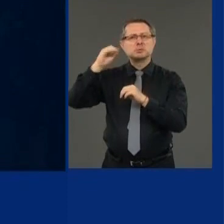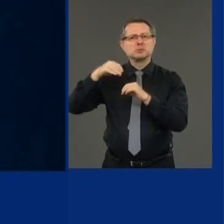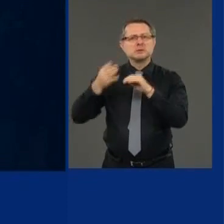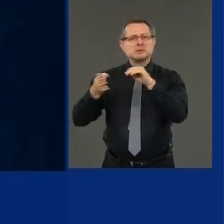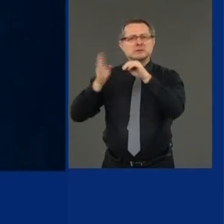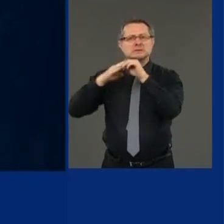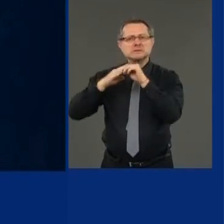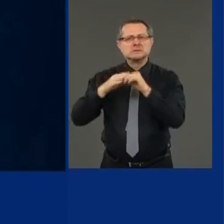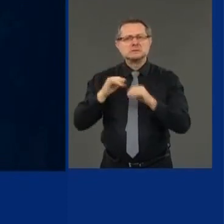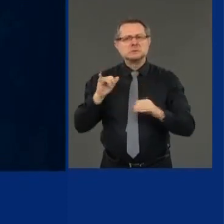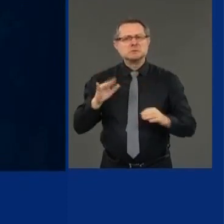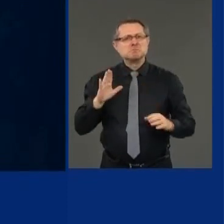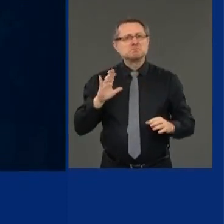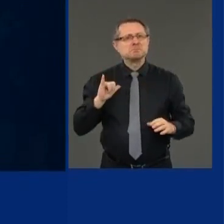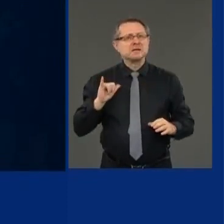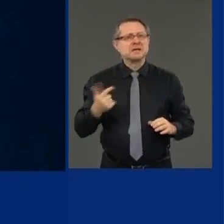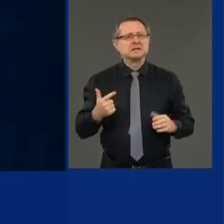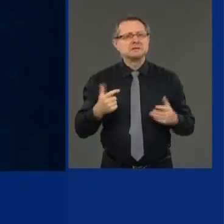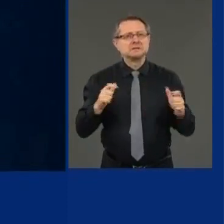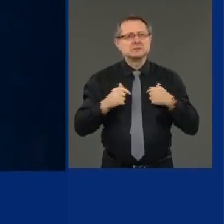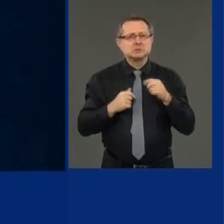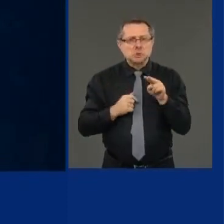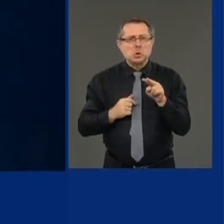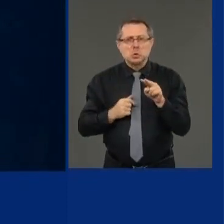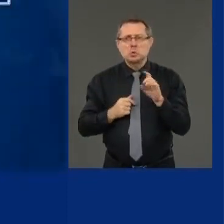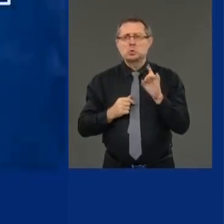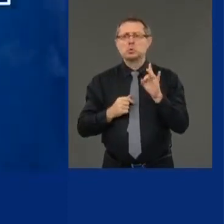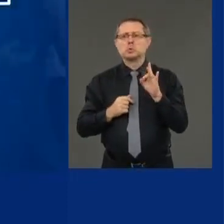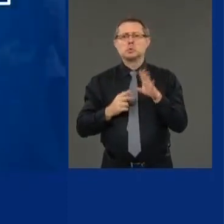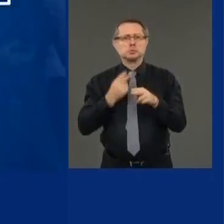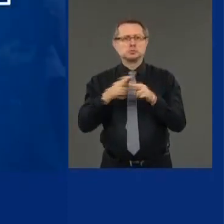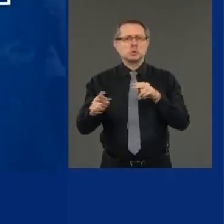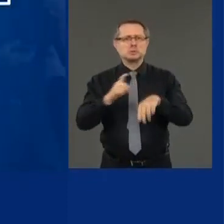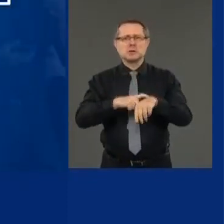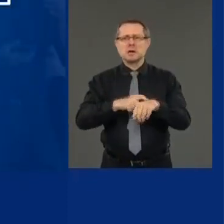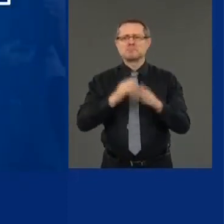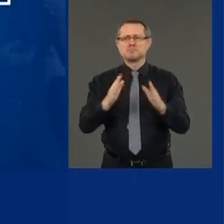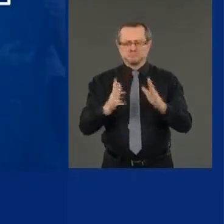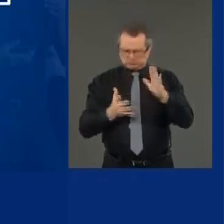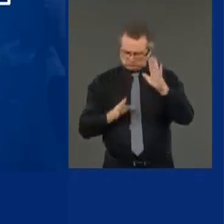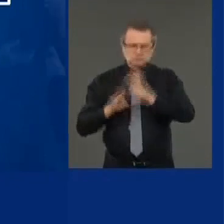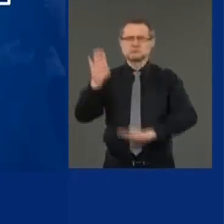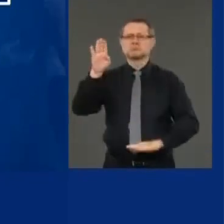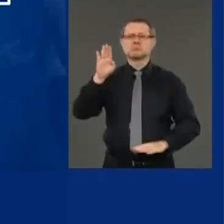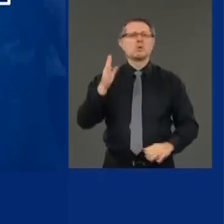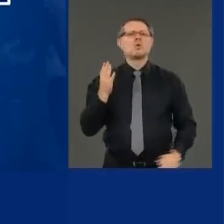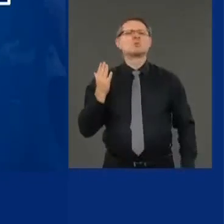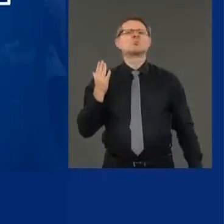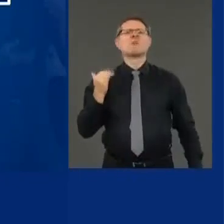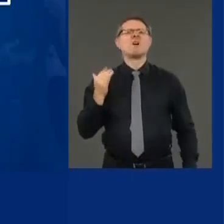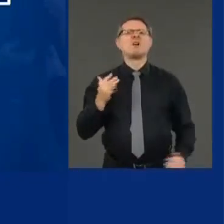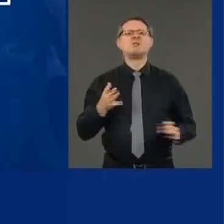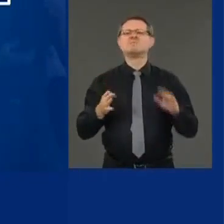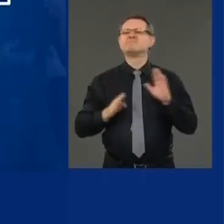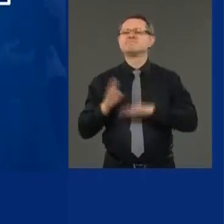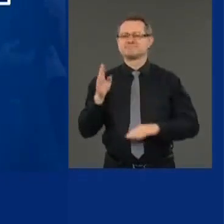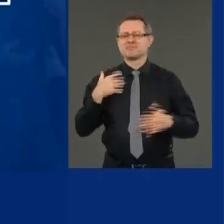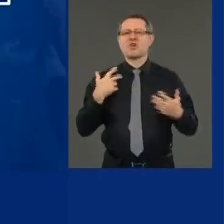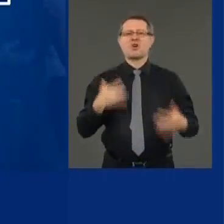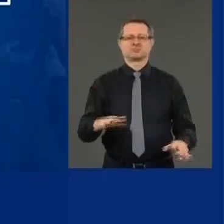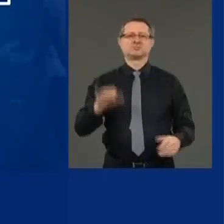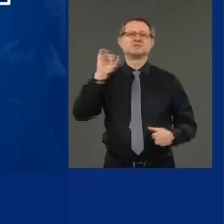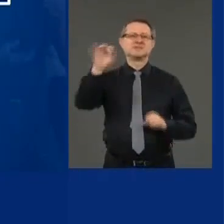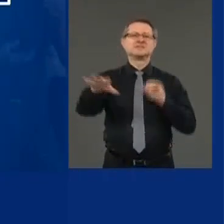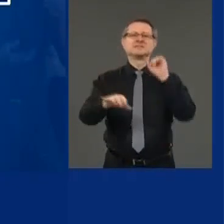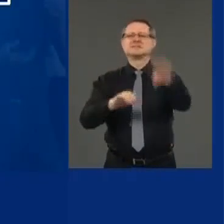in a short period of time. And we know why we have been talking about it. You can see it on the